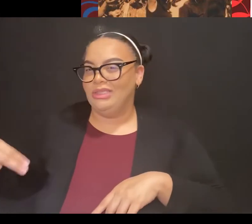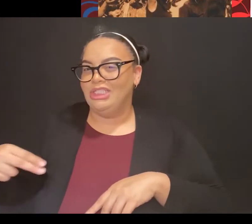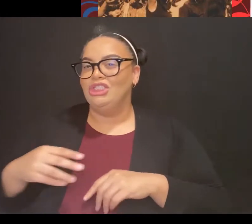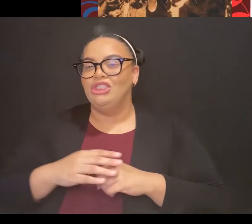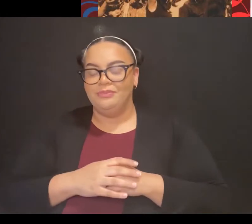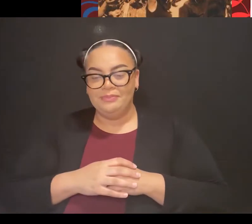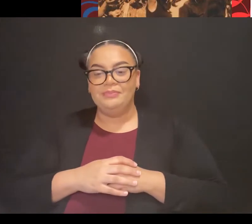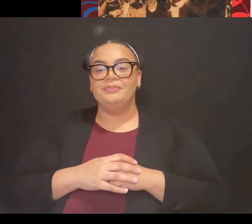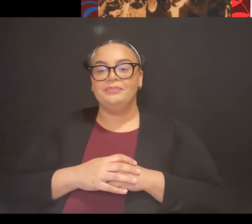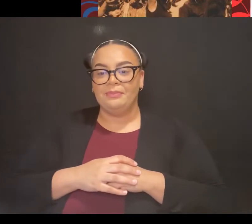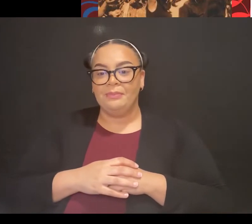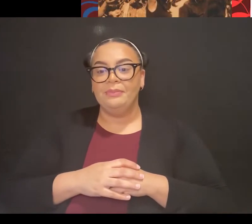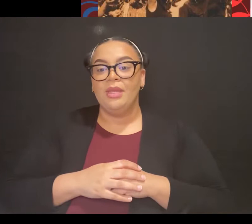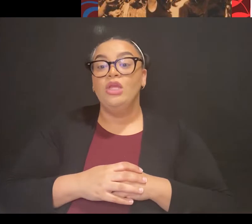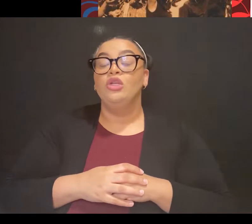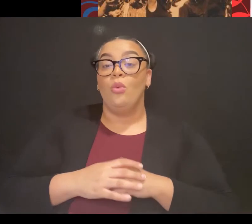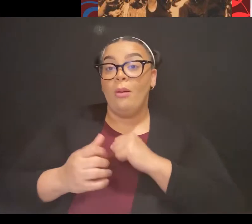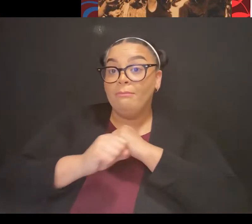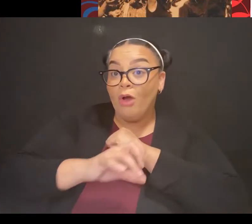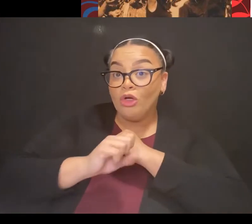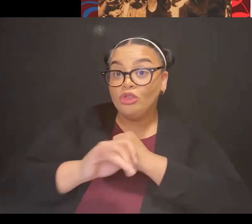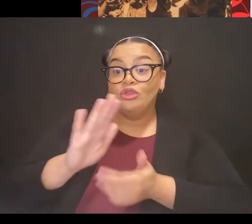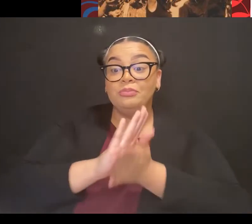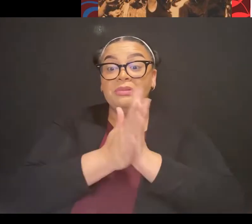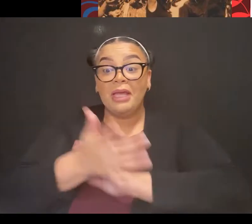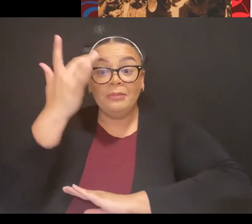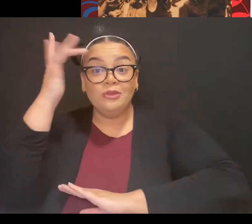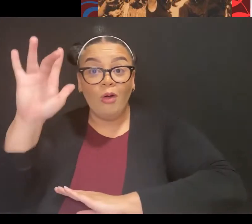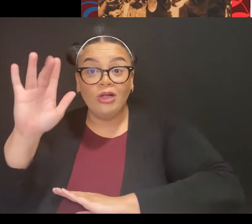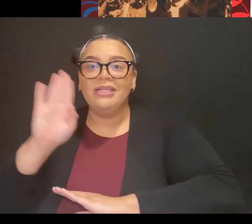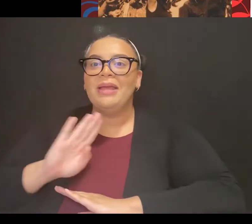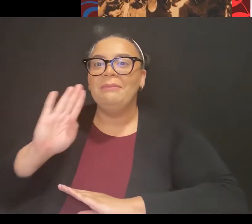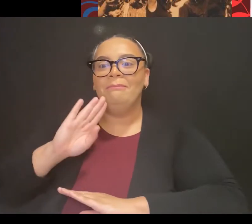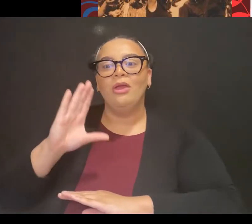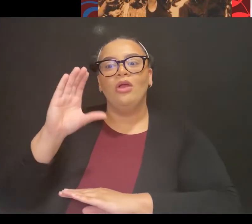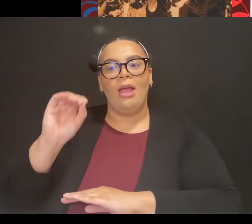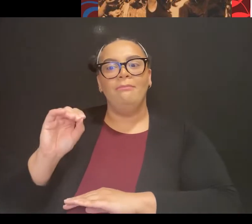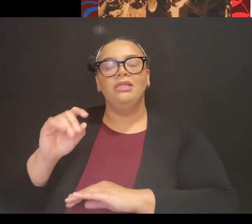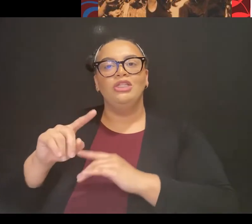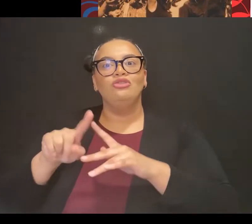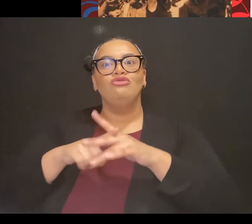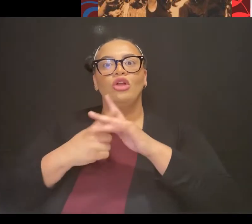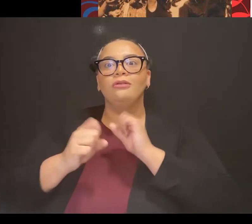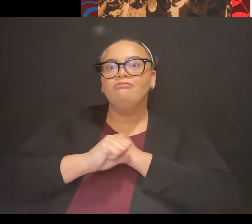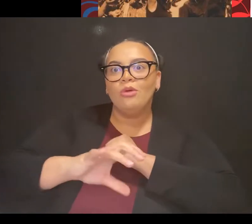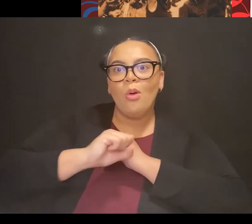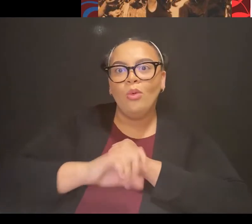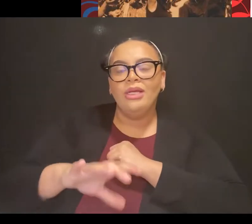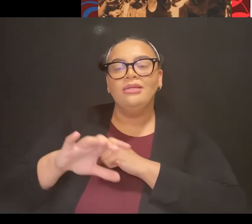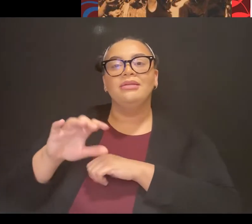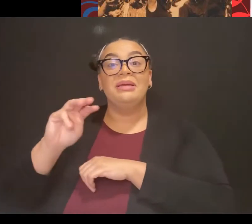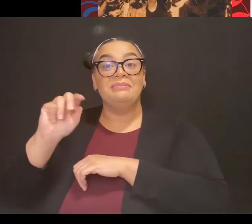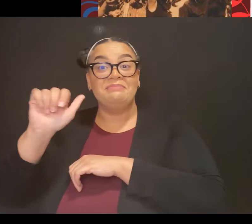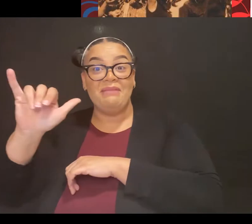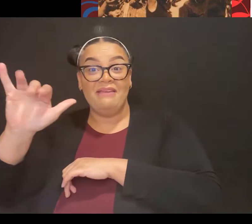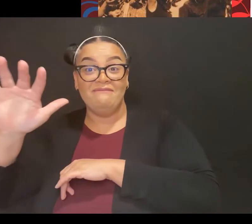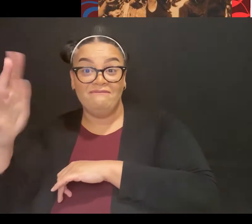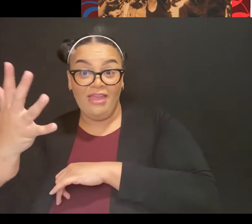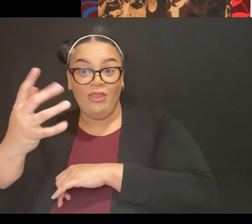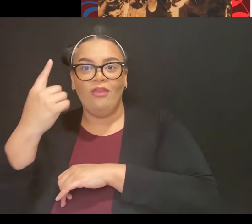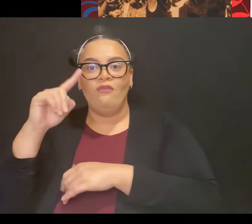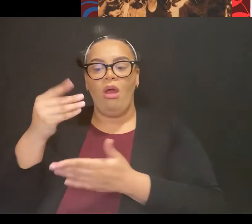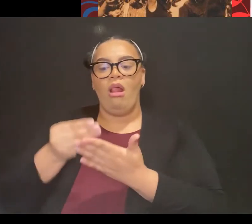beer companies promoted Cinco de Mayo for profit making during the holiday. And even more, it became a widespread